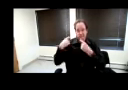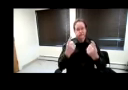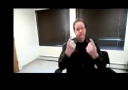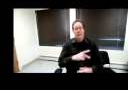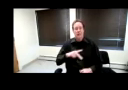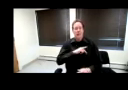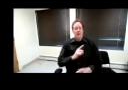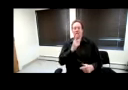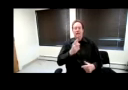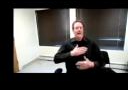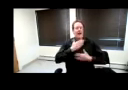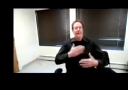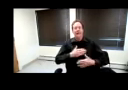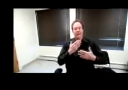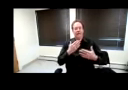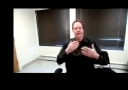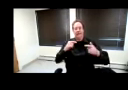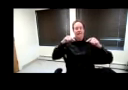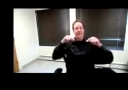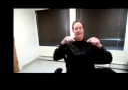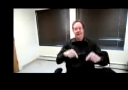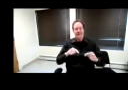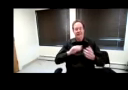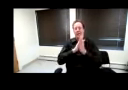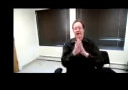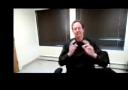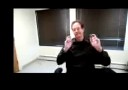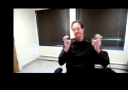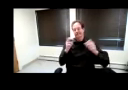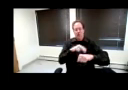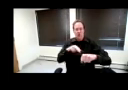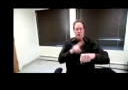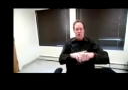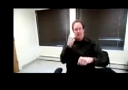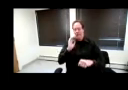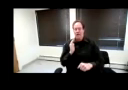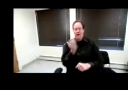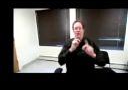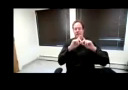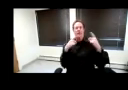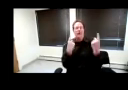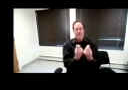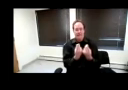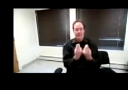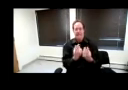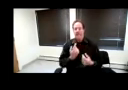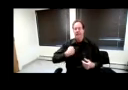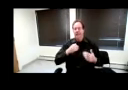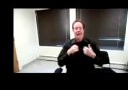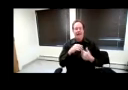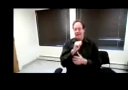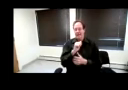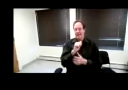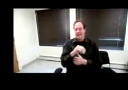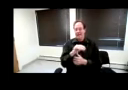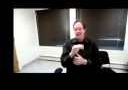happy that this has just become a normal thing for our department. We have ambassadors on the team,